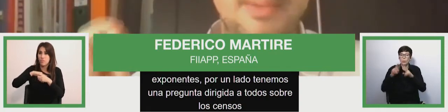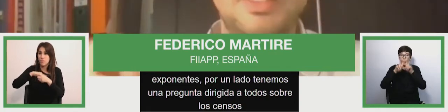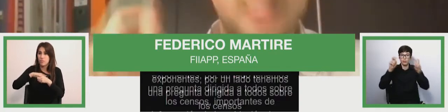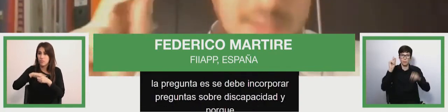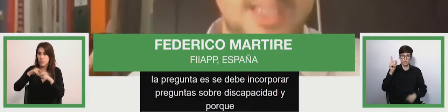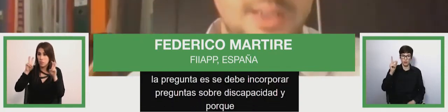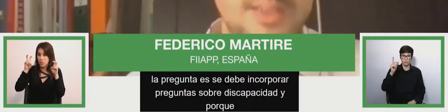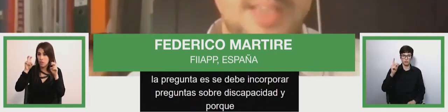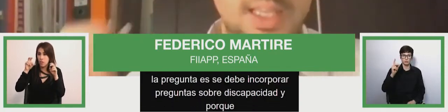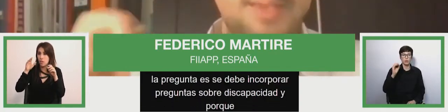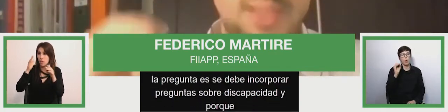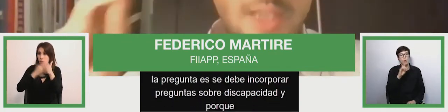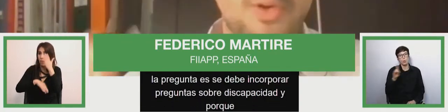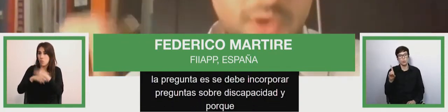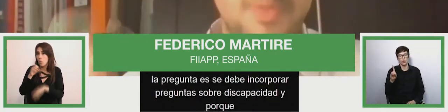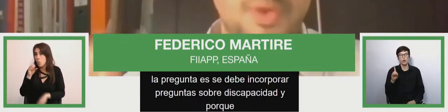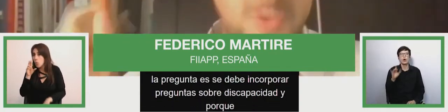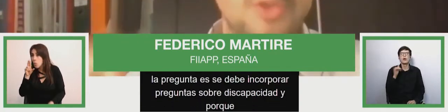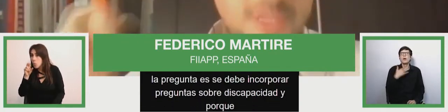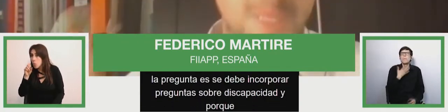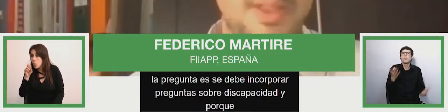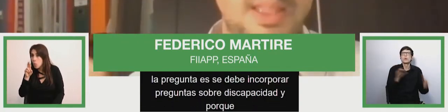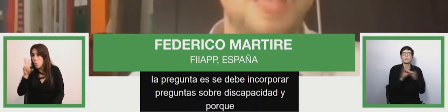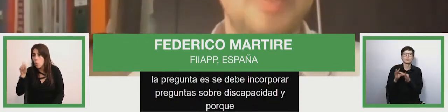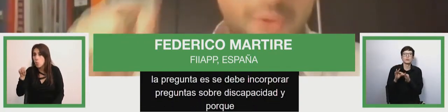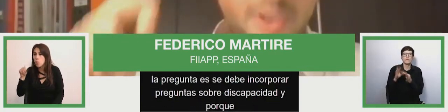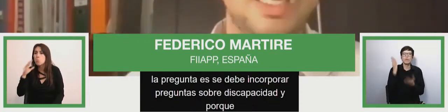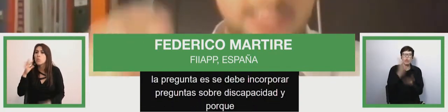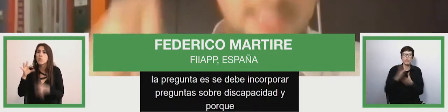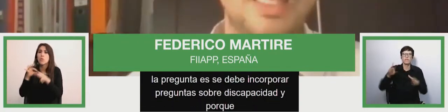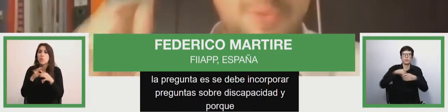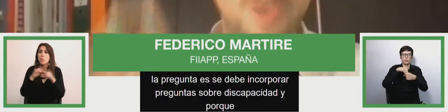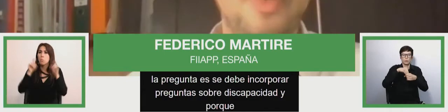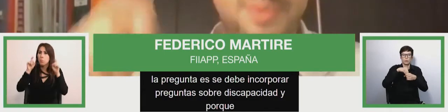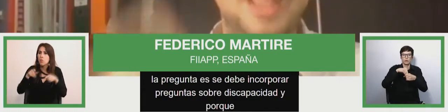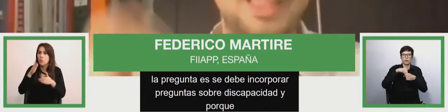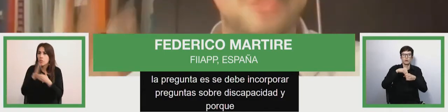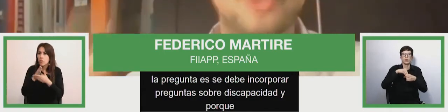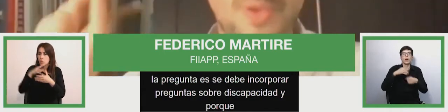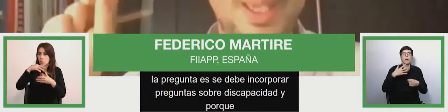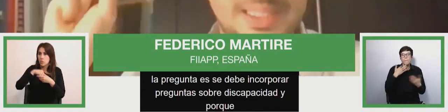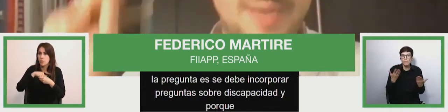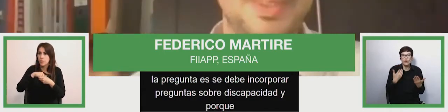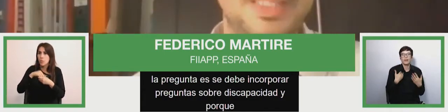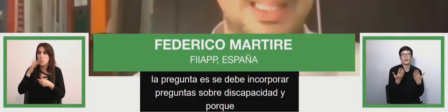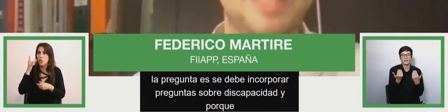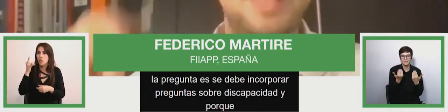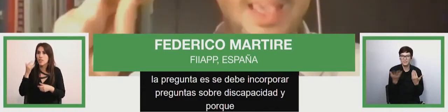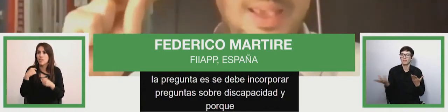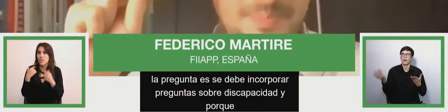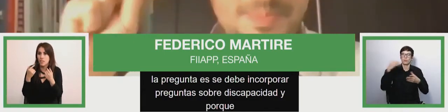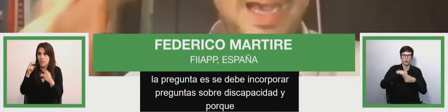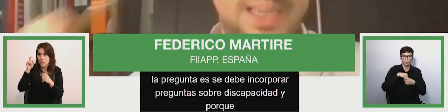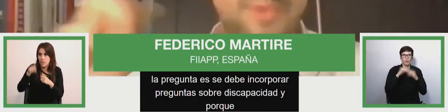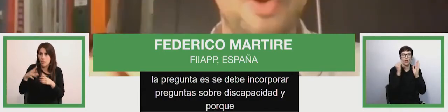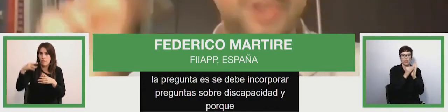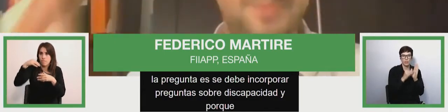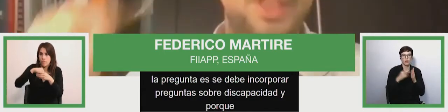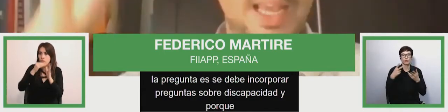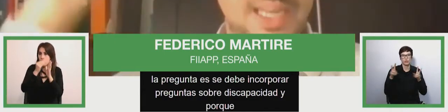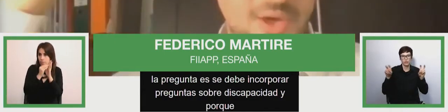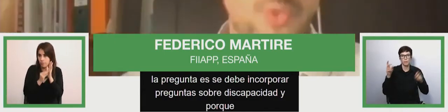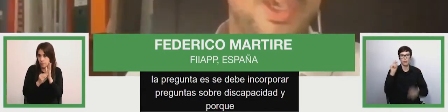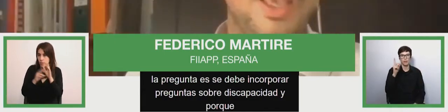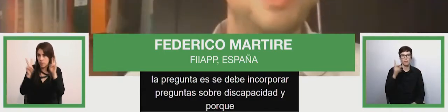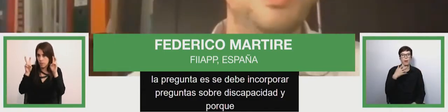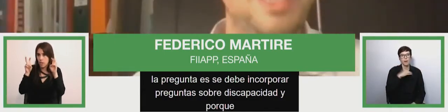answer directly yes we should include on disabilities why because we need to recopulate data on disabilities so that they can